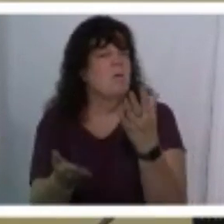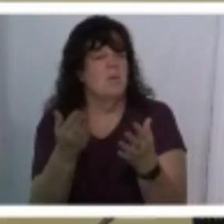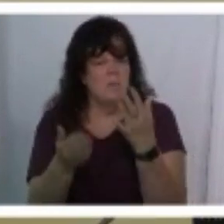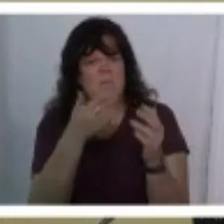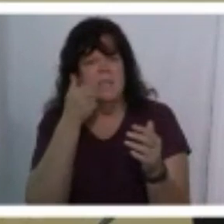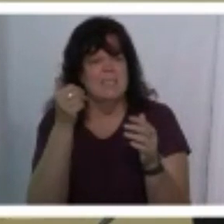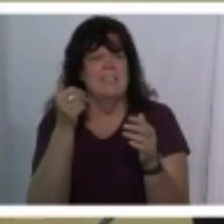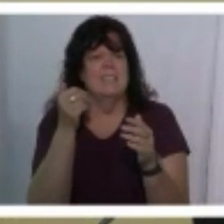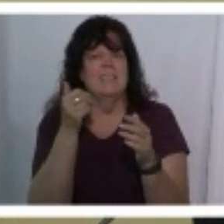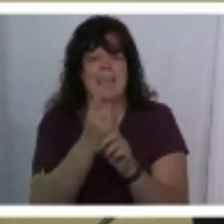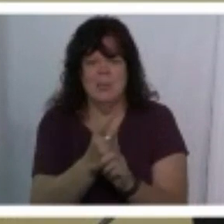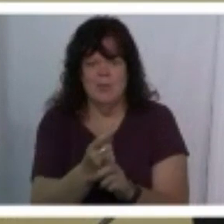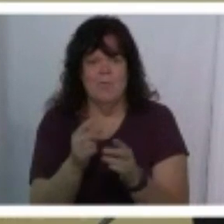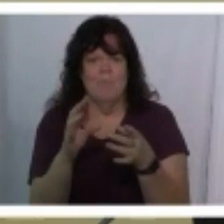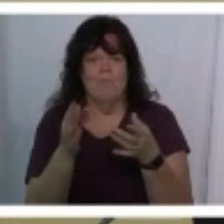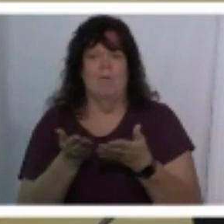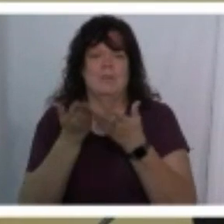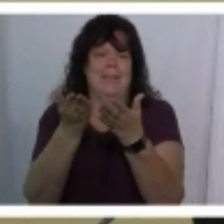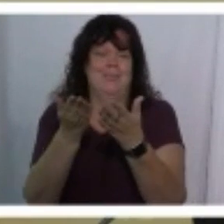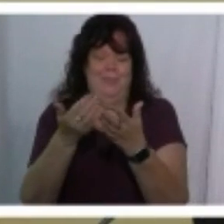representation